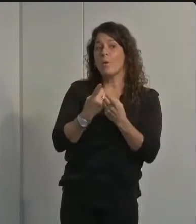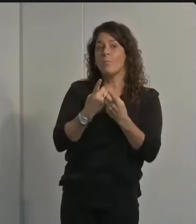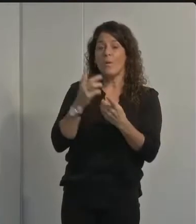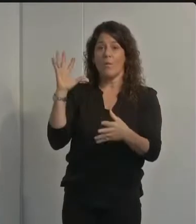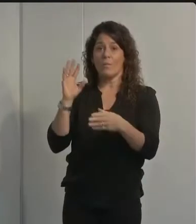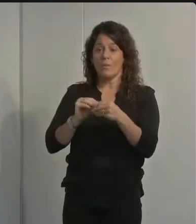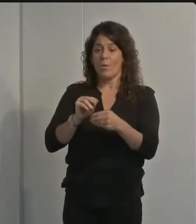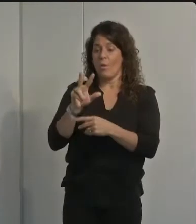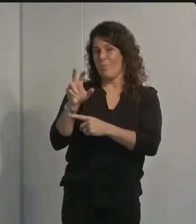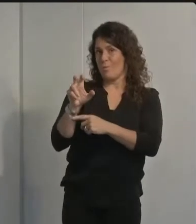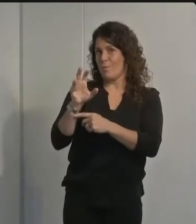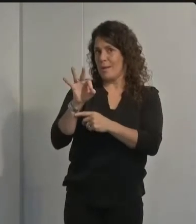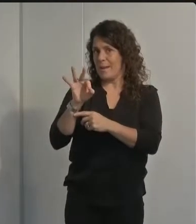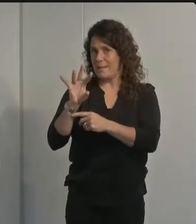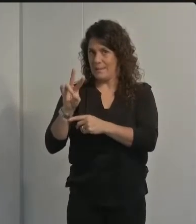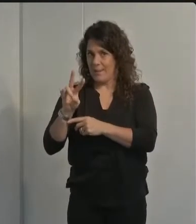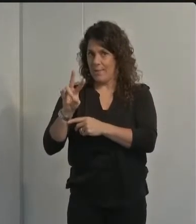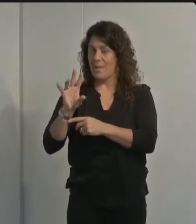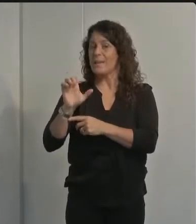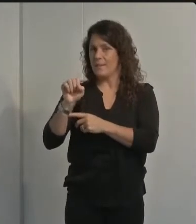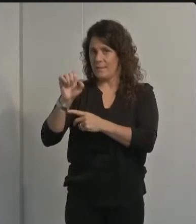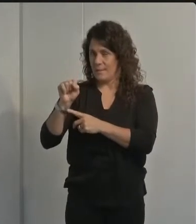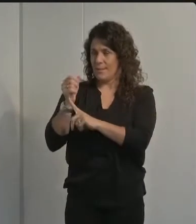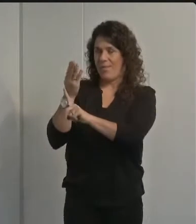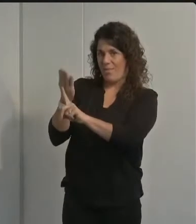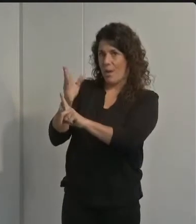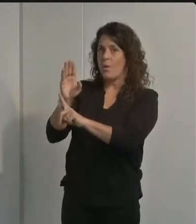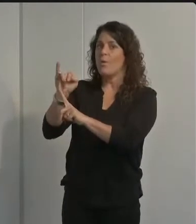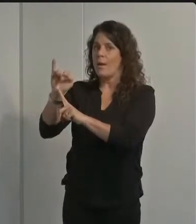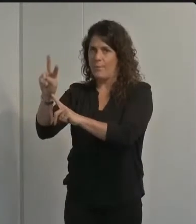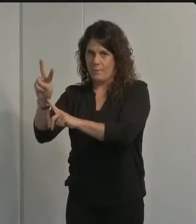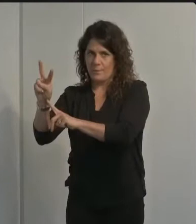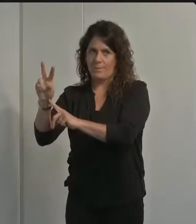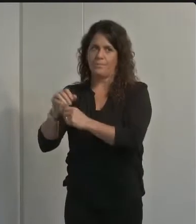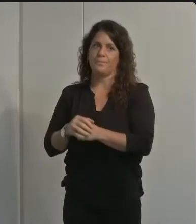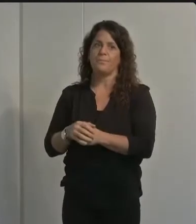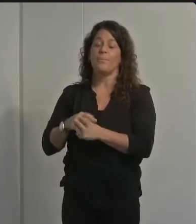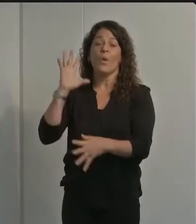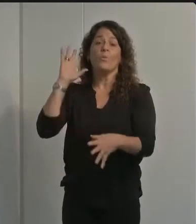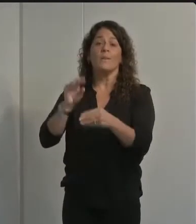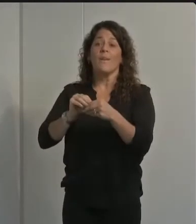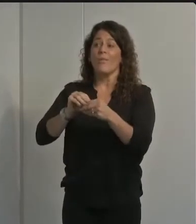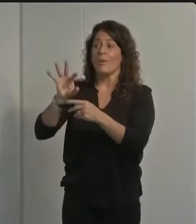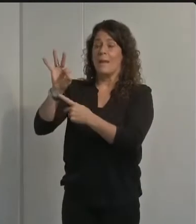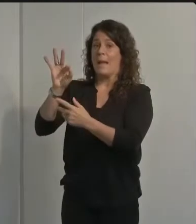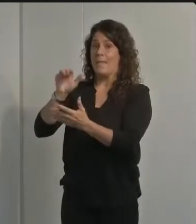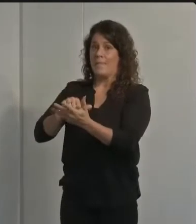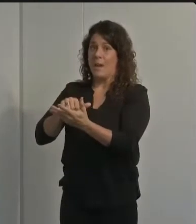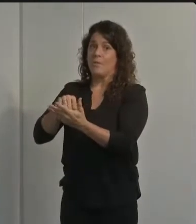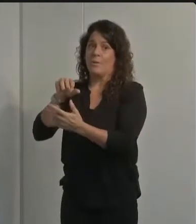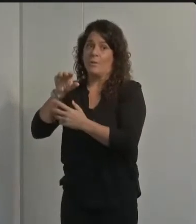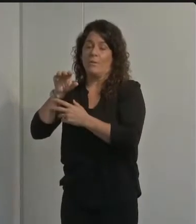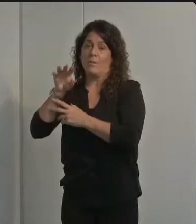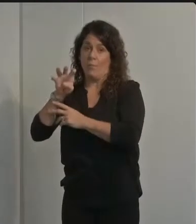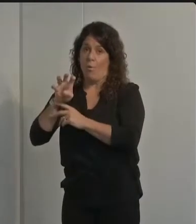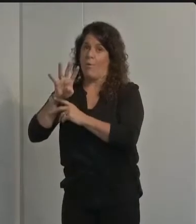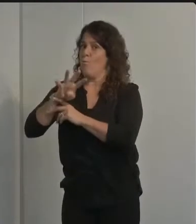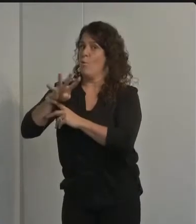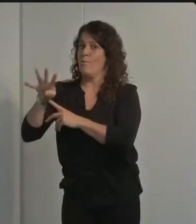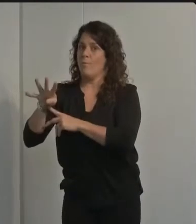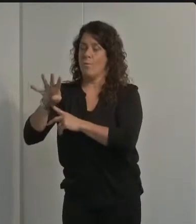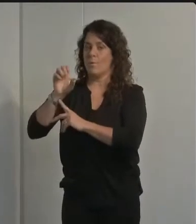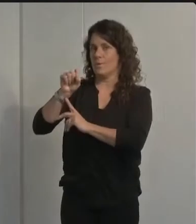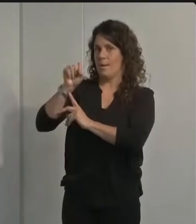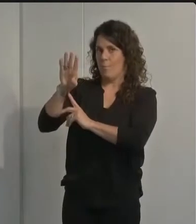397 cases in the isla vista community out of a total of 9 944 cases in santa barbara